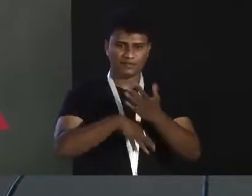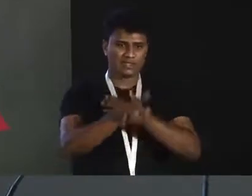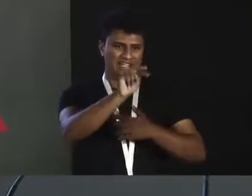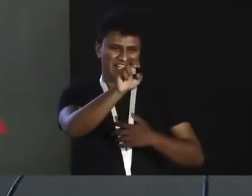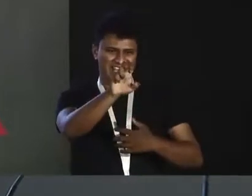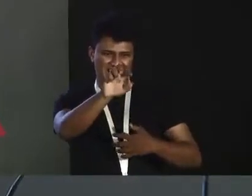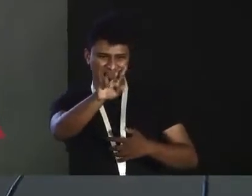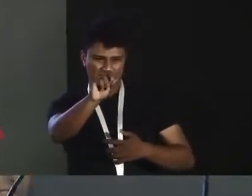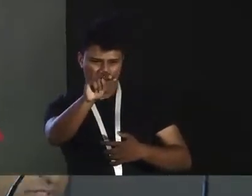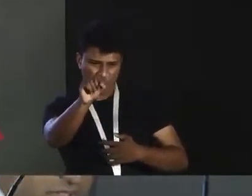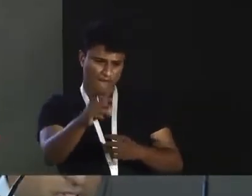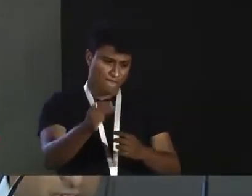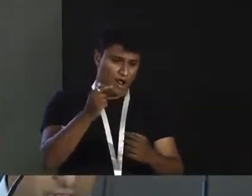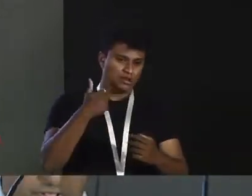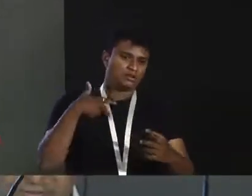research.